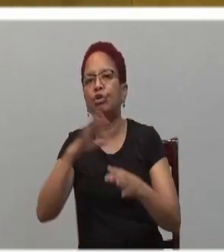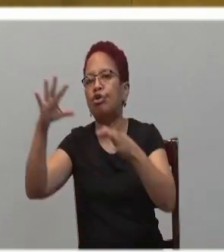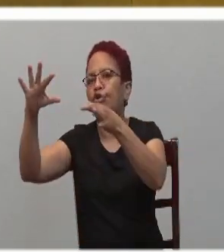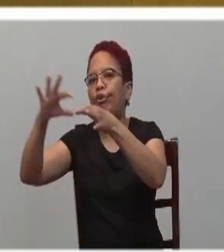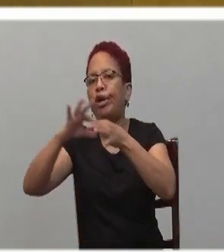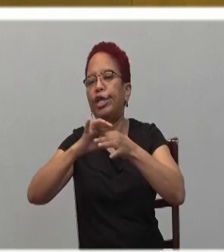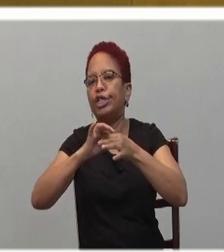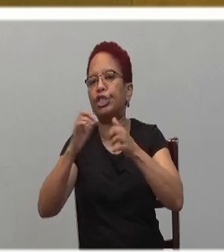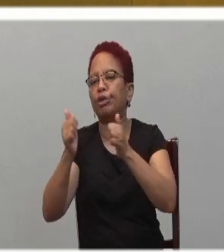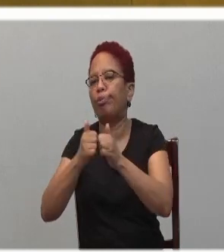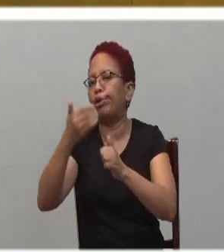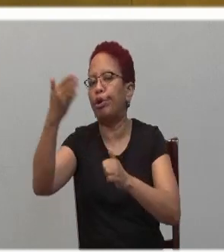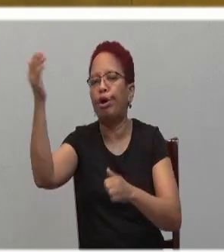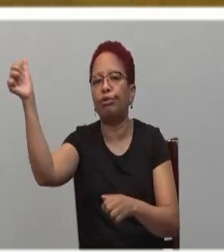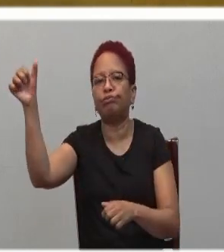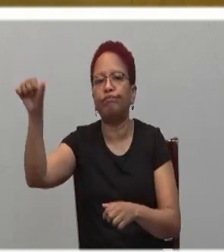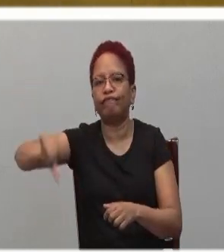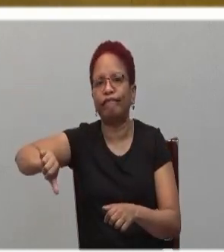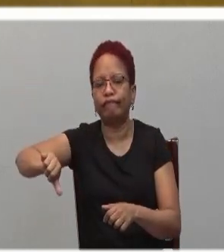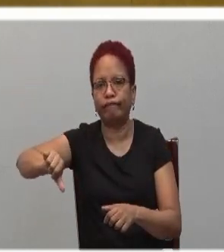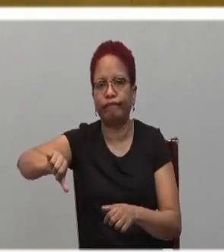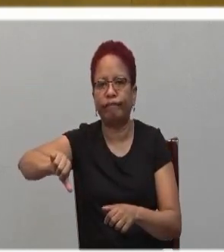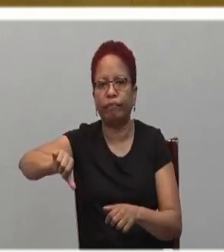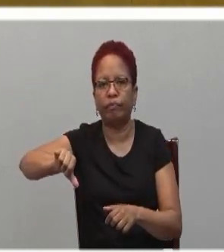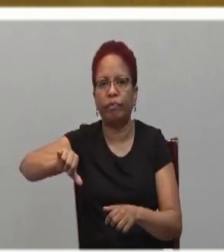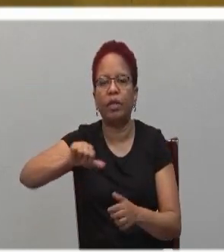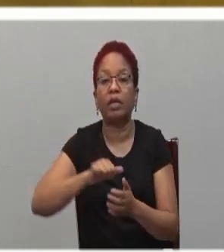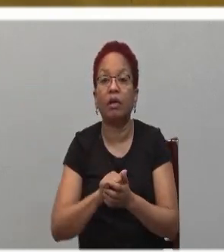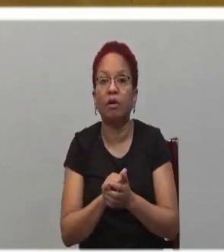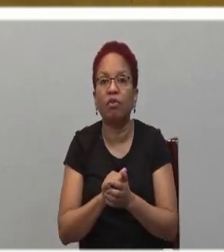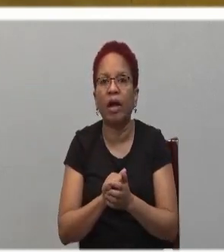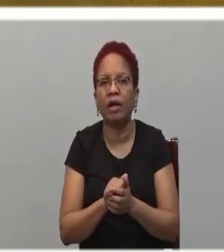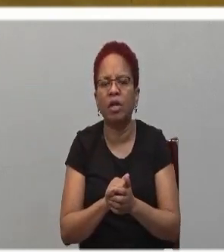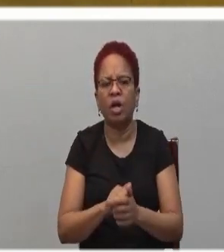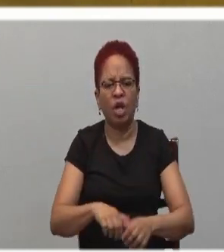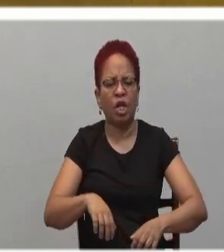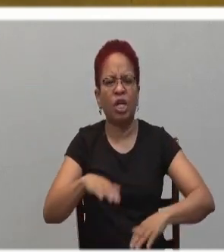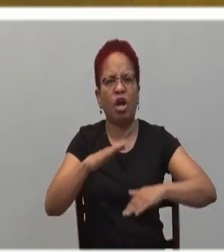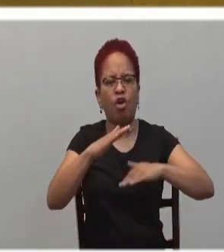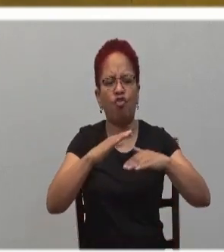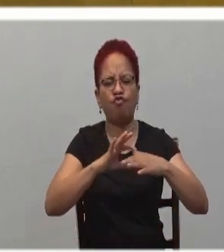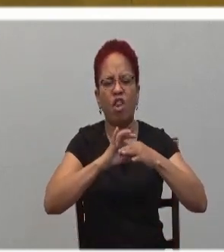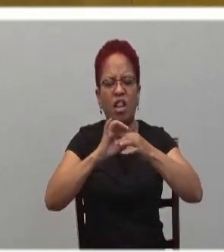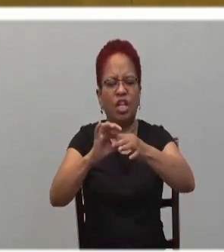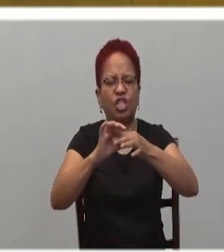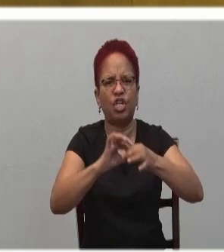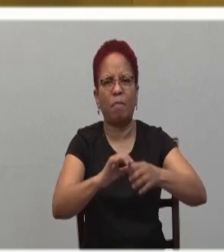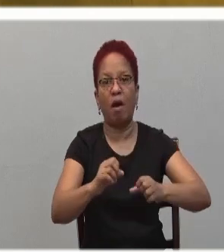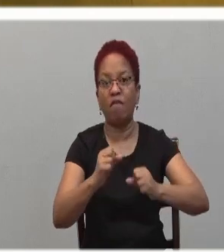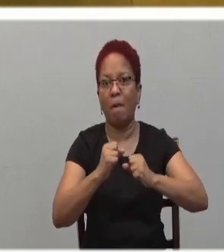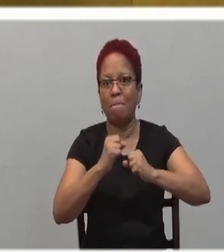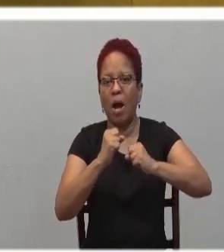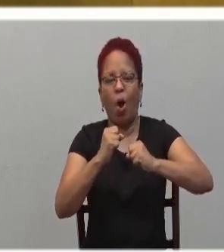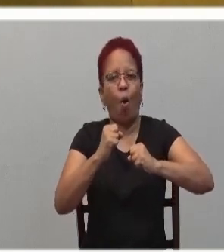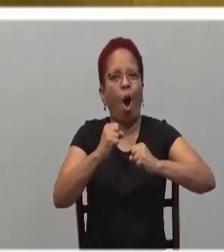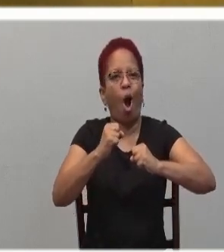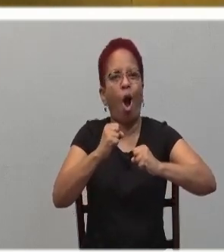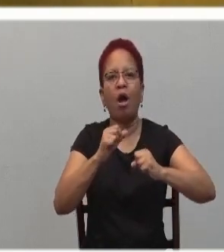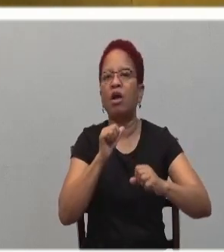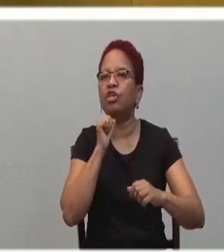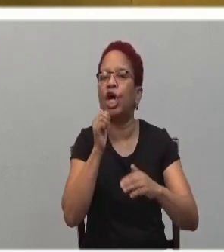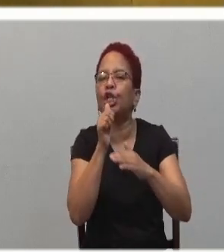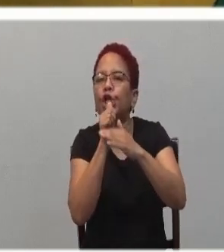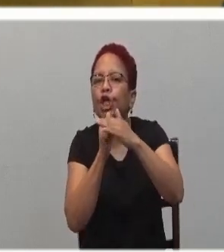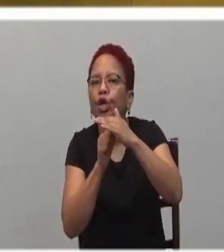other. They built relationships of power and not relationship of humility